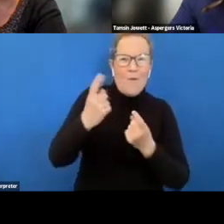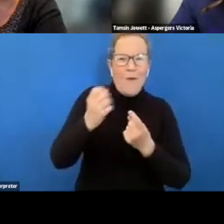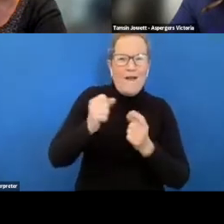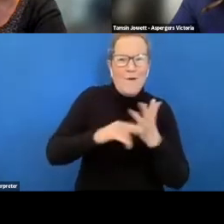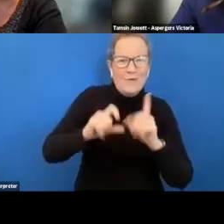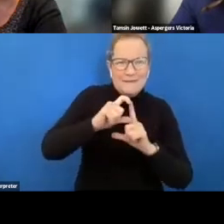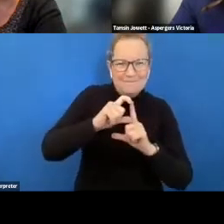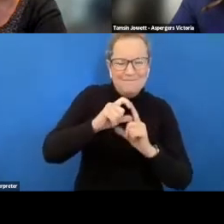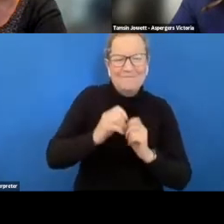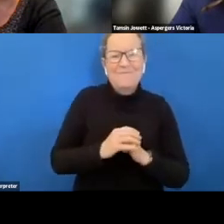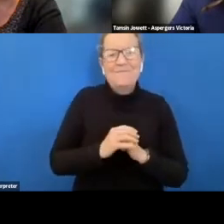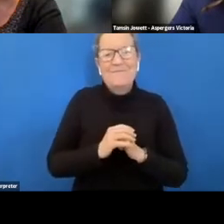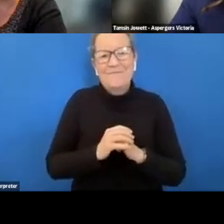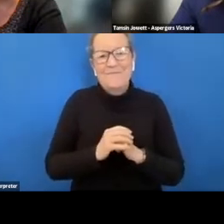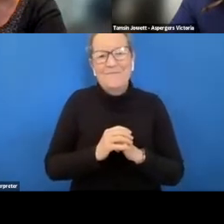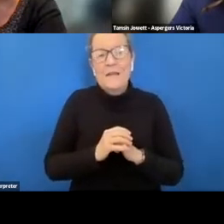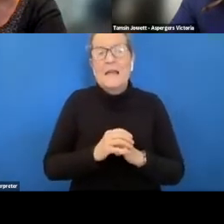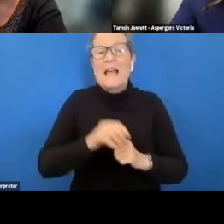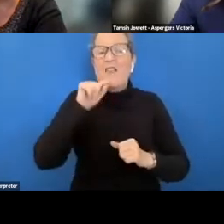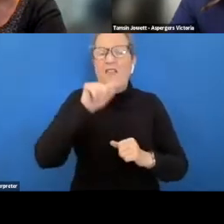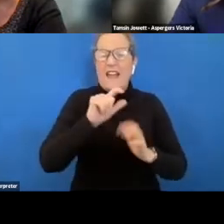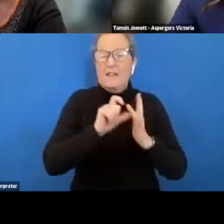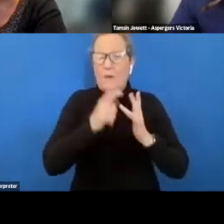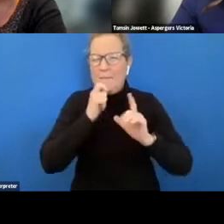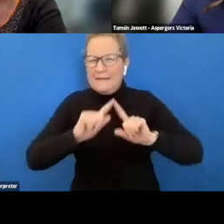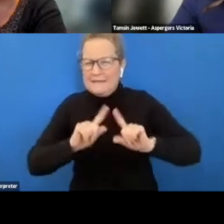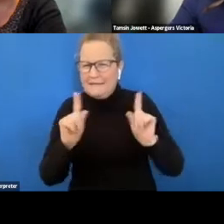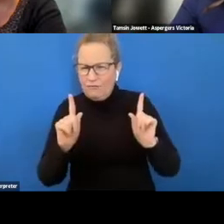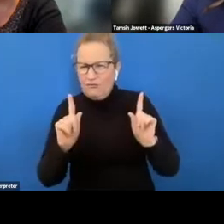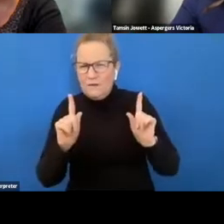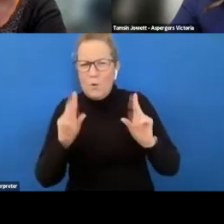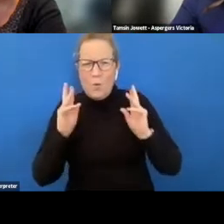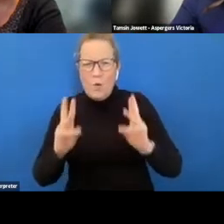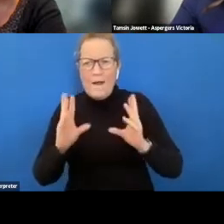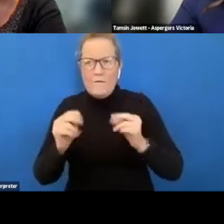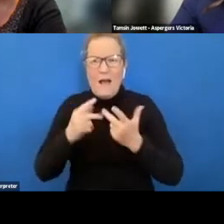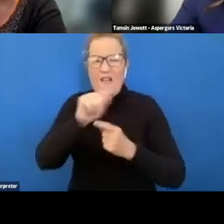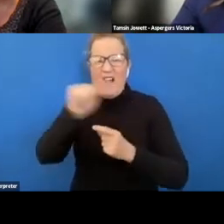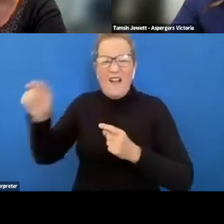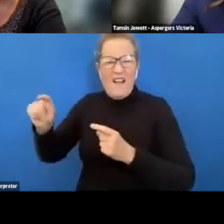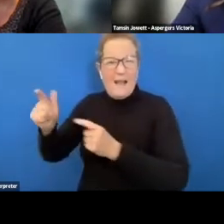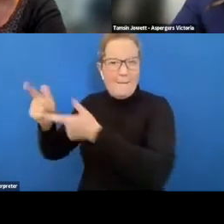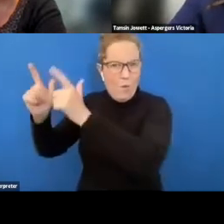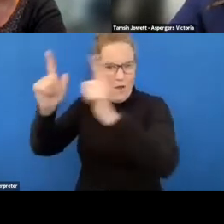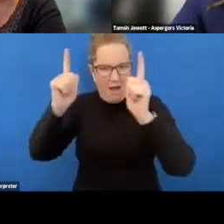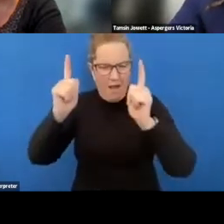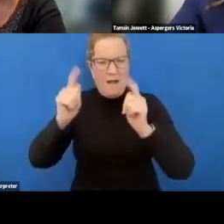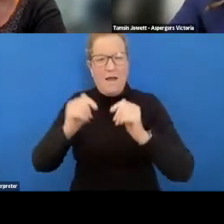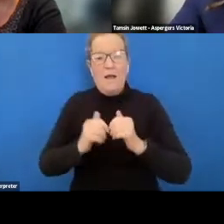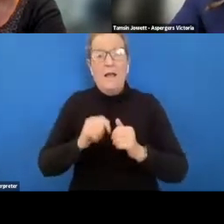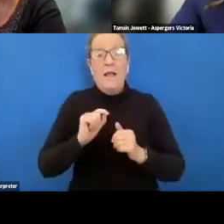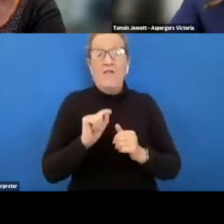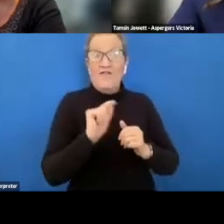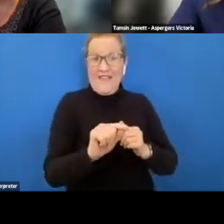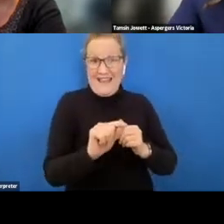and what they do differently from um other employers um in this instance is that